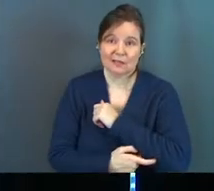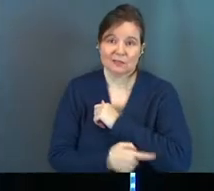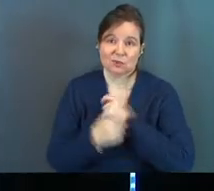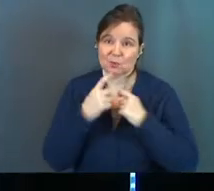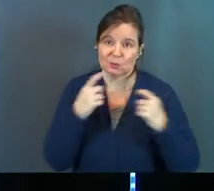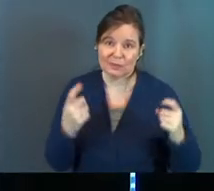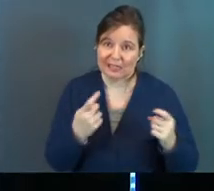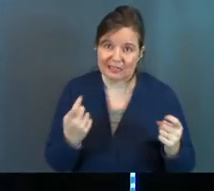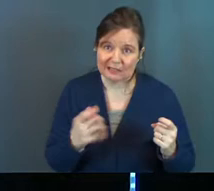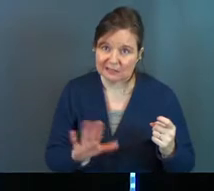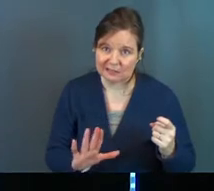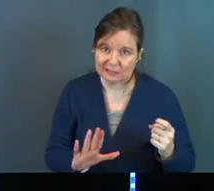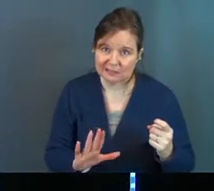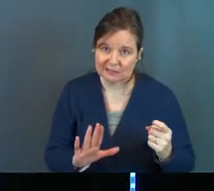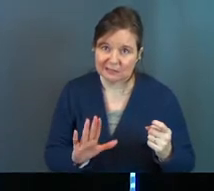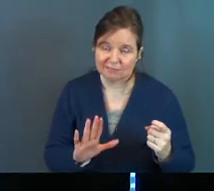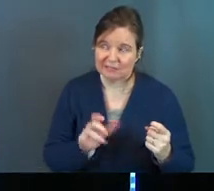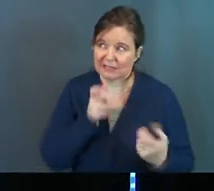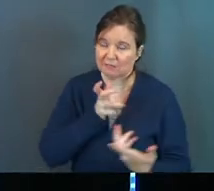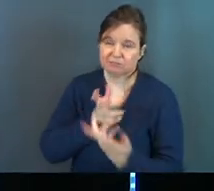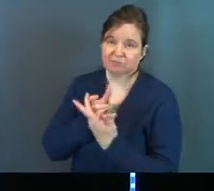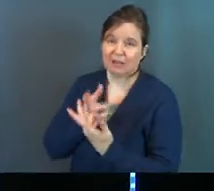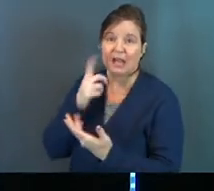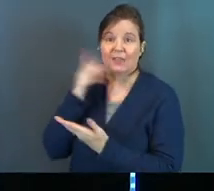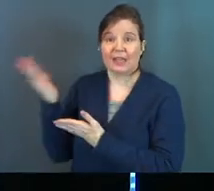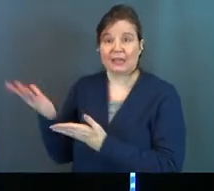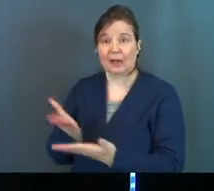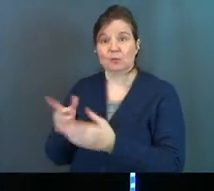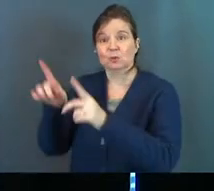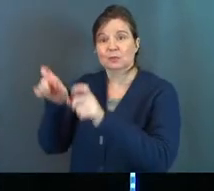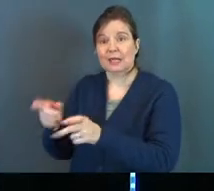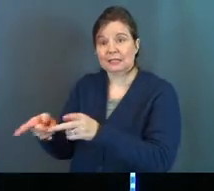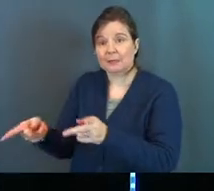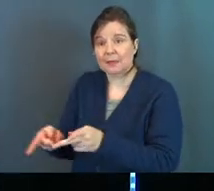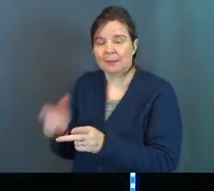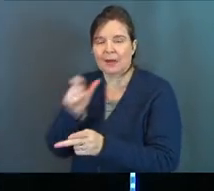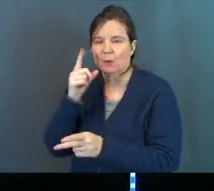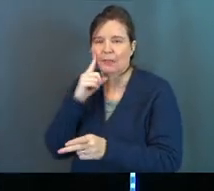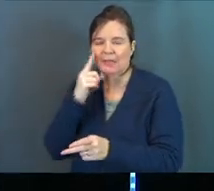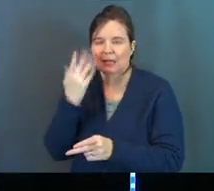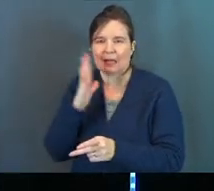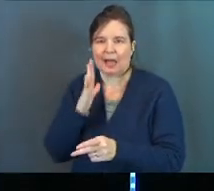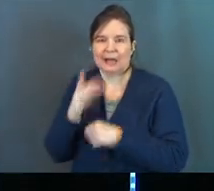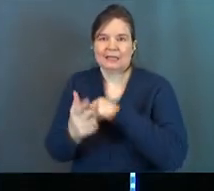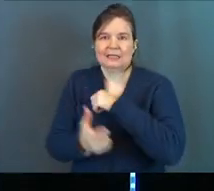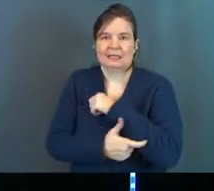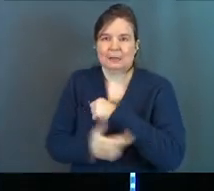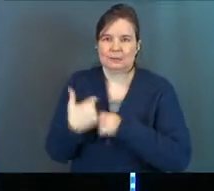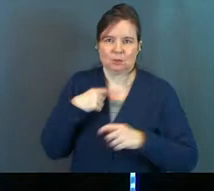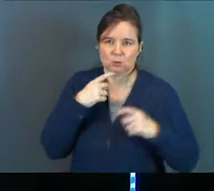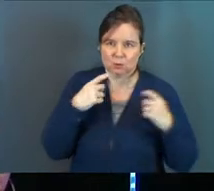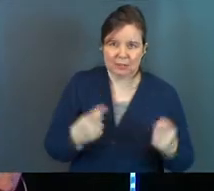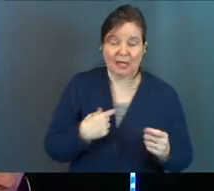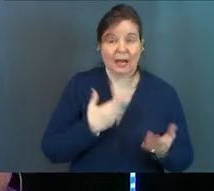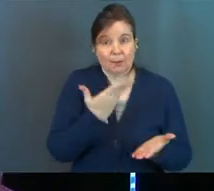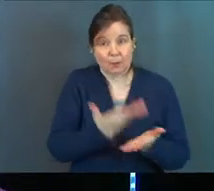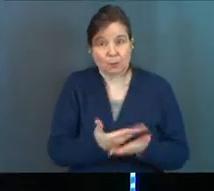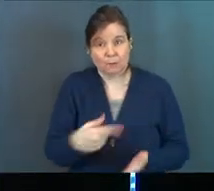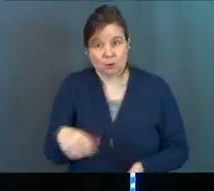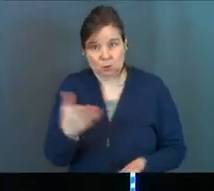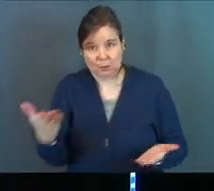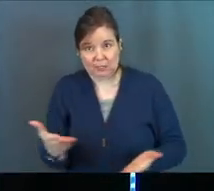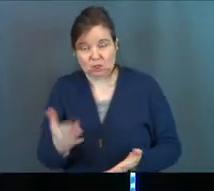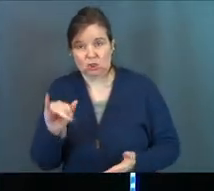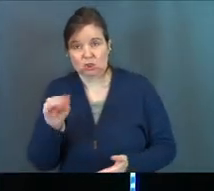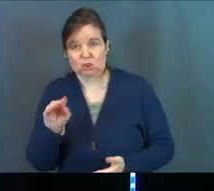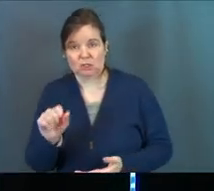to sin. I think God brings us to the testing place, but I don't think God ever tempts us to sin. And I'm going to prove it to you.